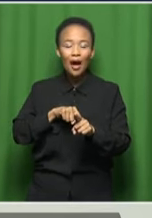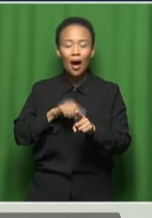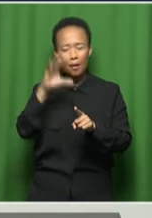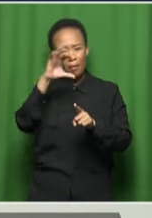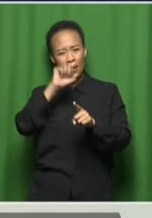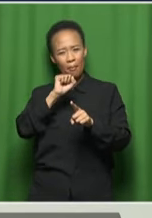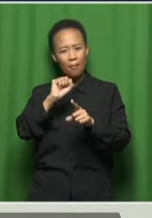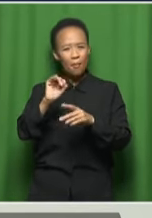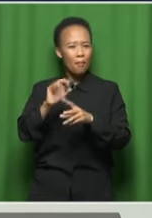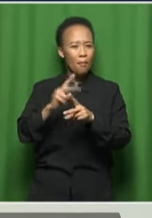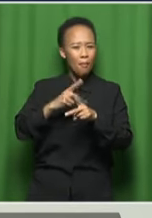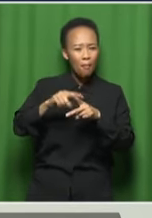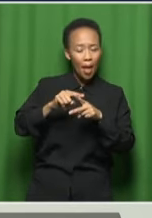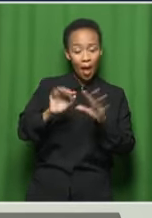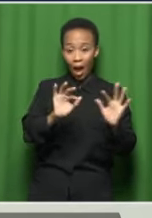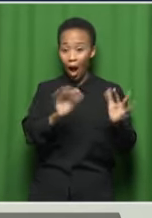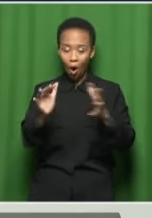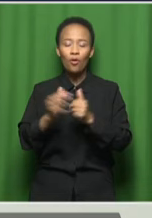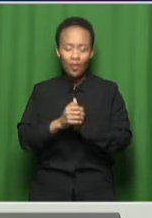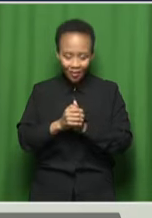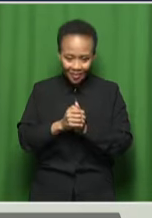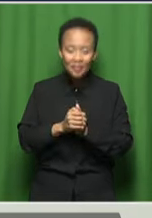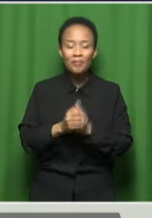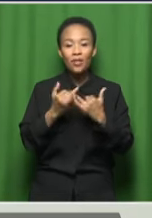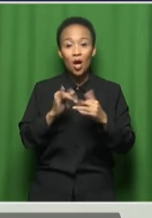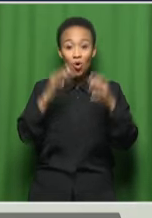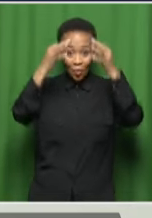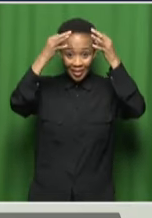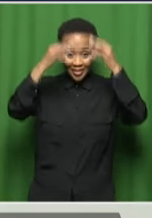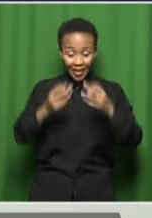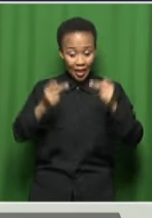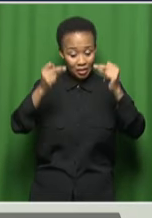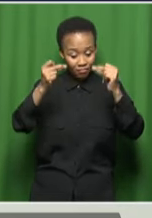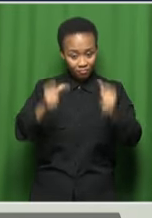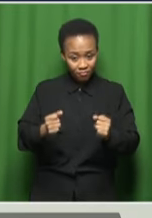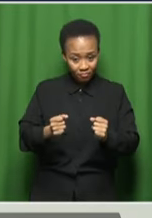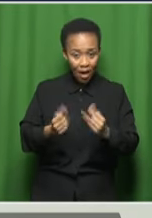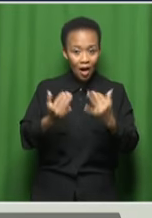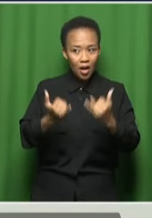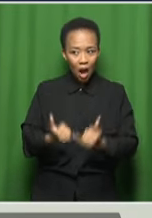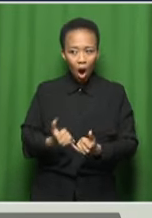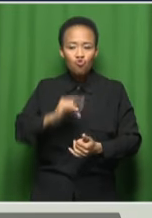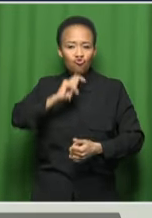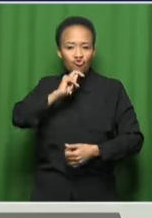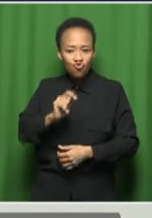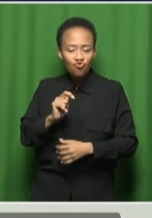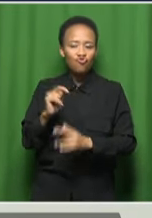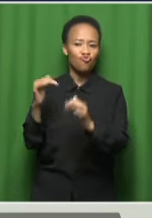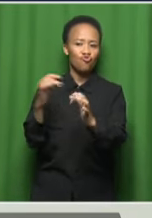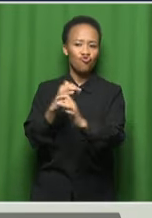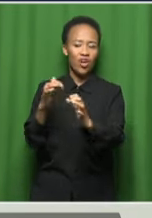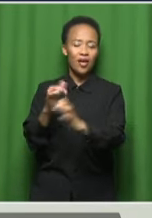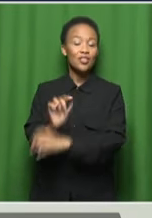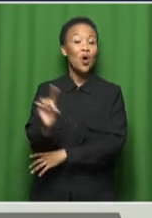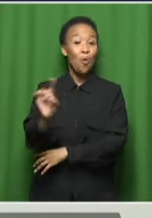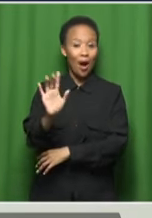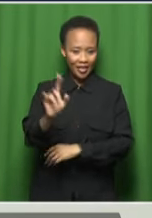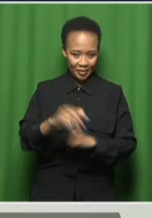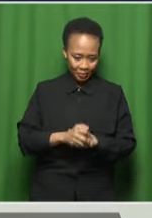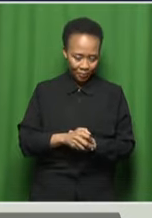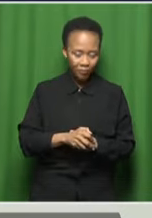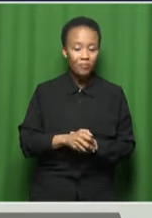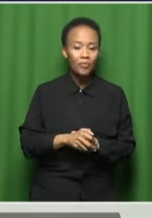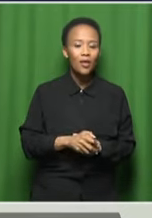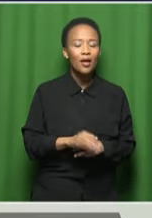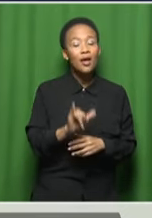You have to decide on the spot. And that's really what jazz is. Aha. You know? Got you. Got Yeah. So if someone's